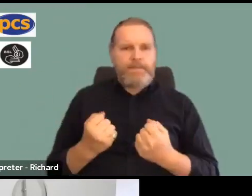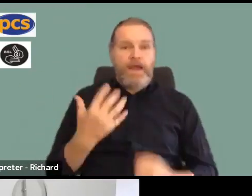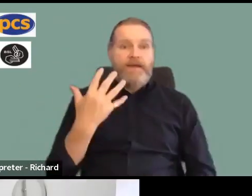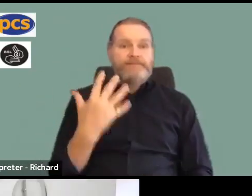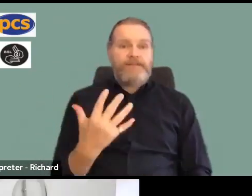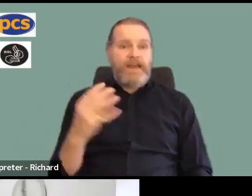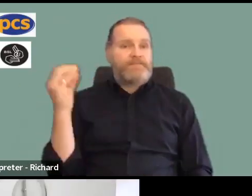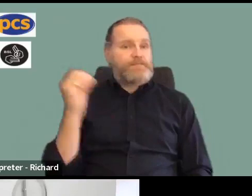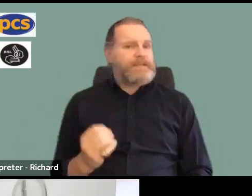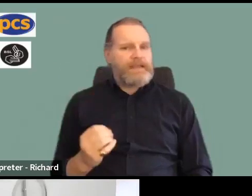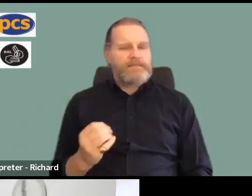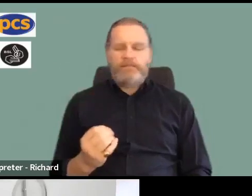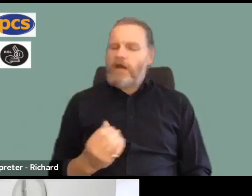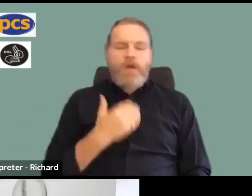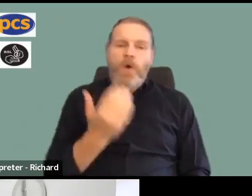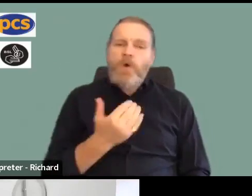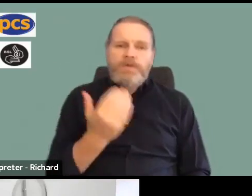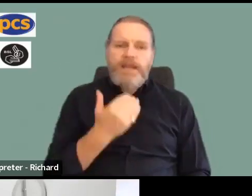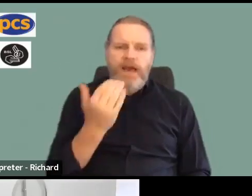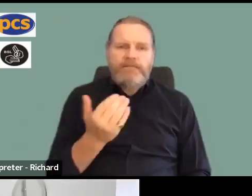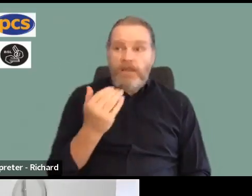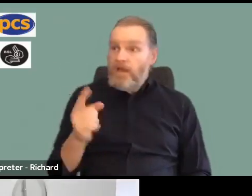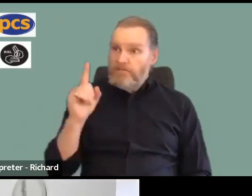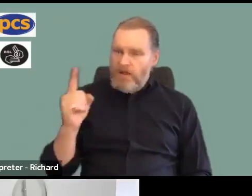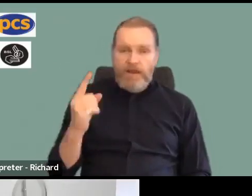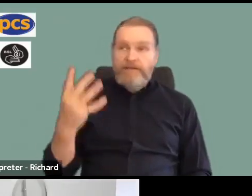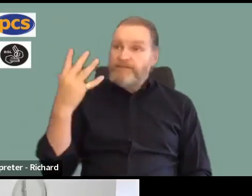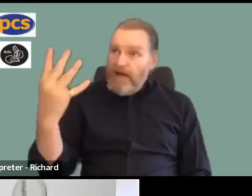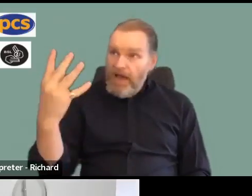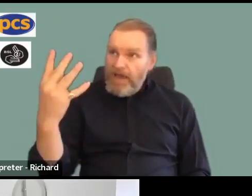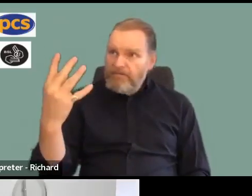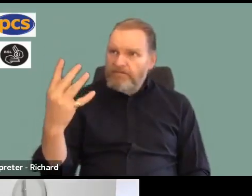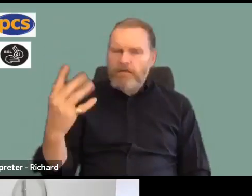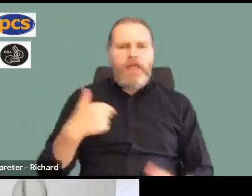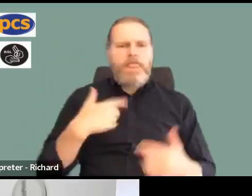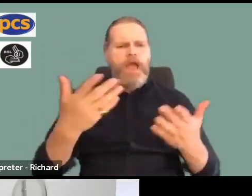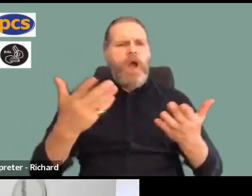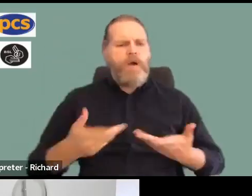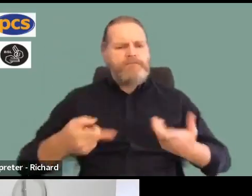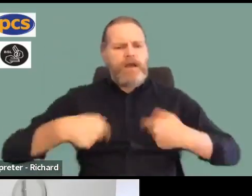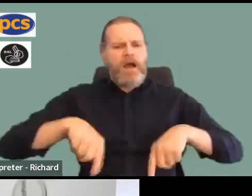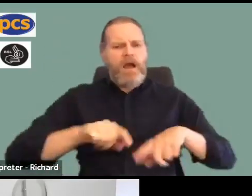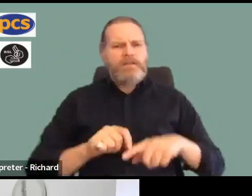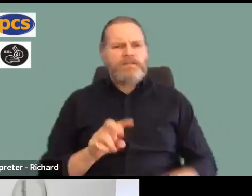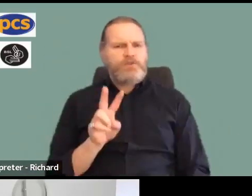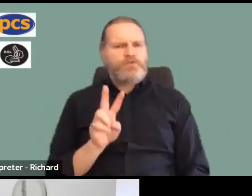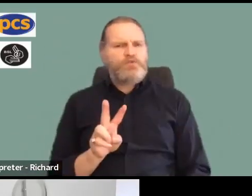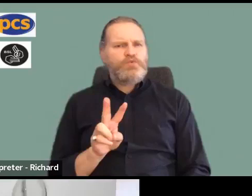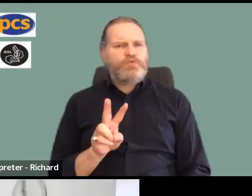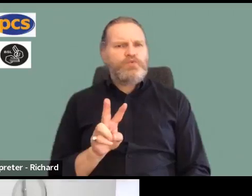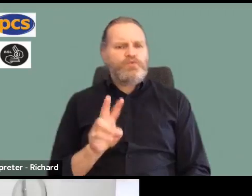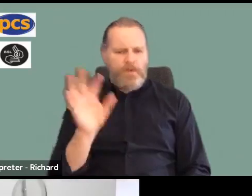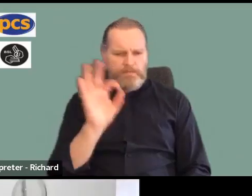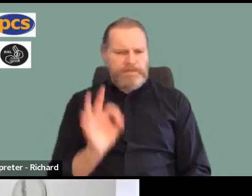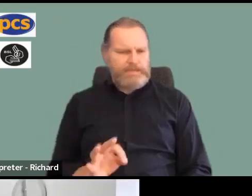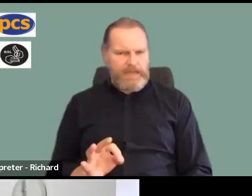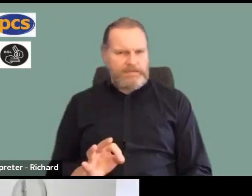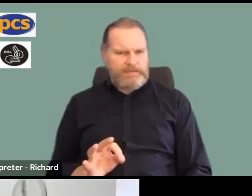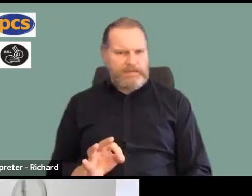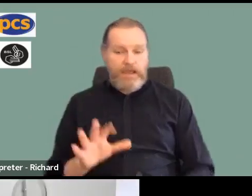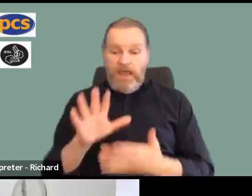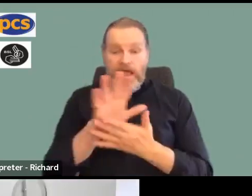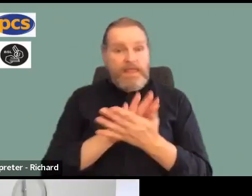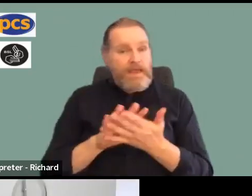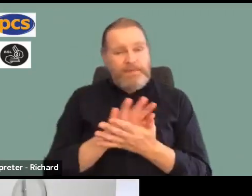nowhere near good enough, but it's twice as much as we're being offered. And what that confirms in very brutal terms is the government